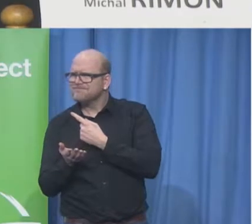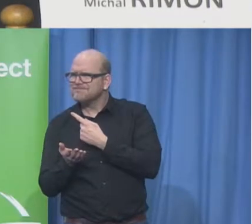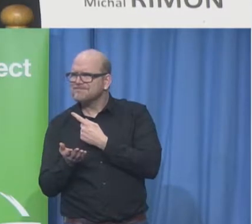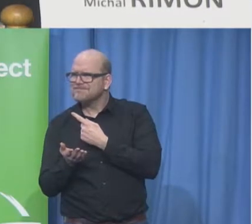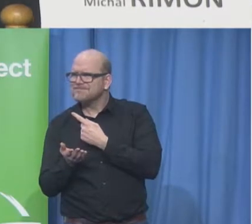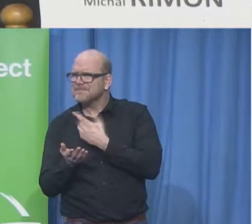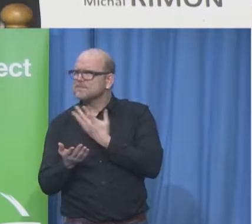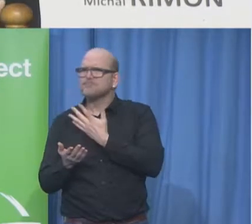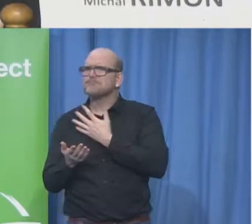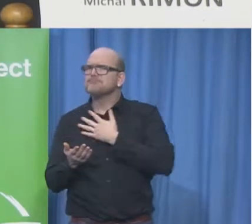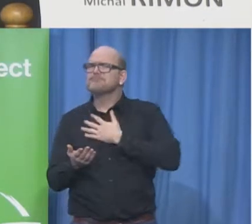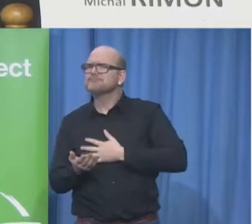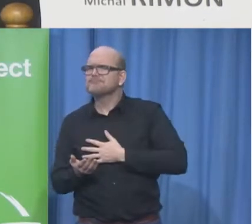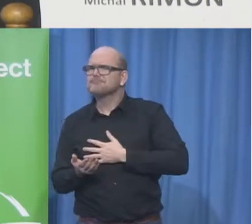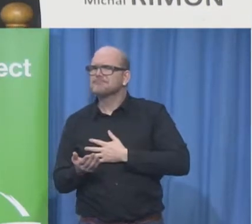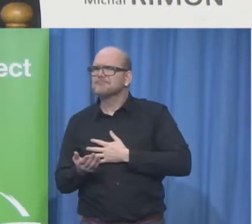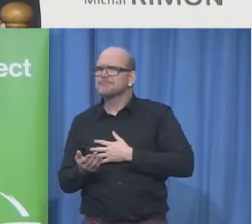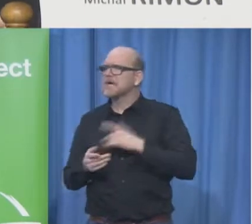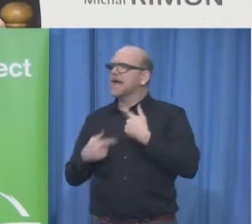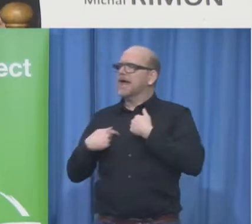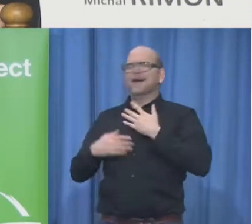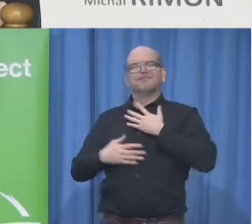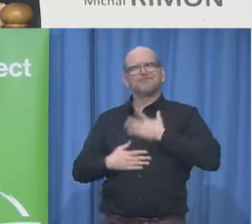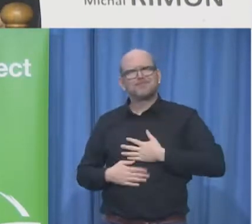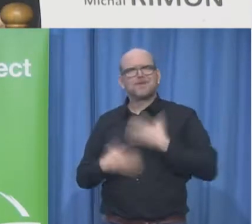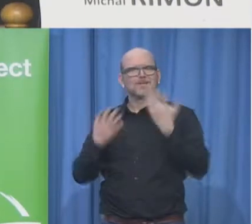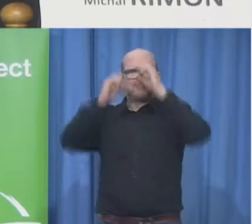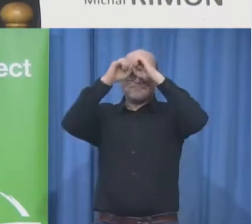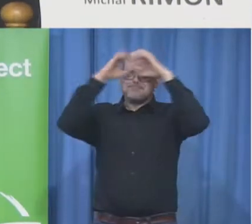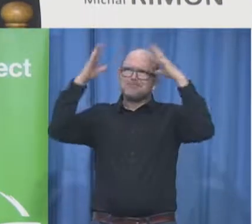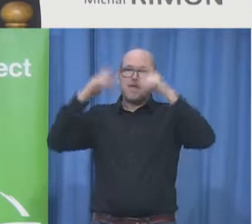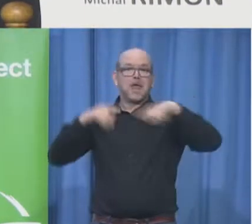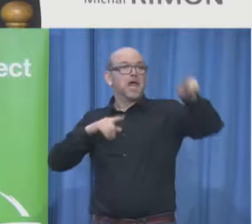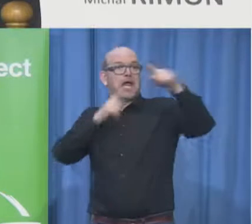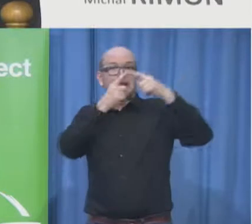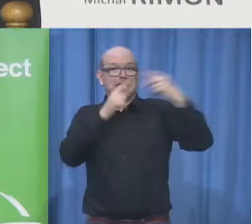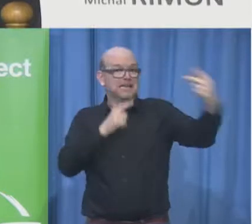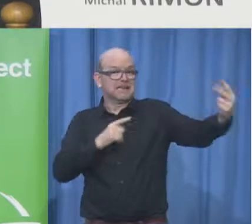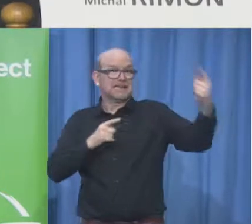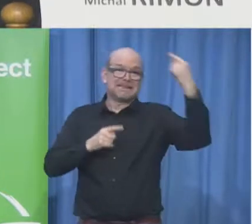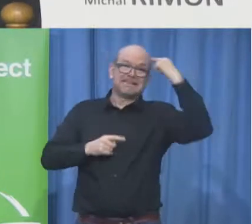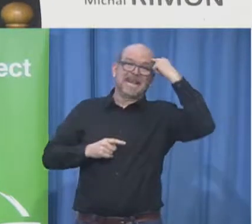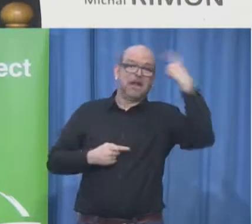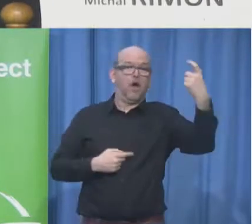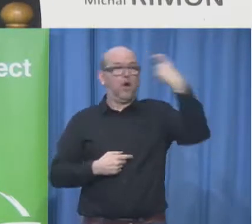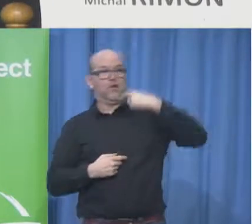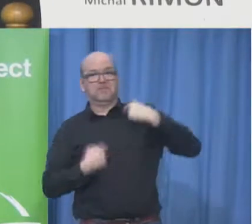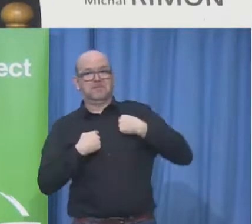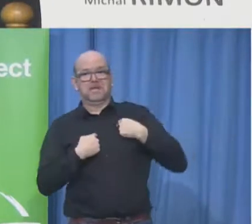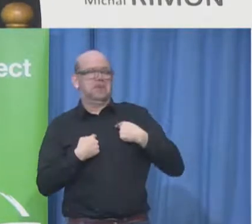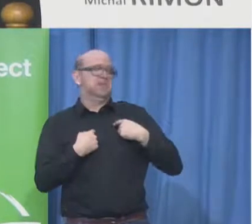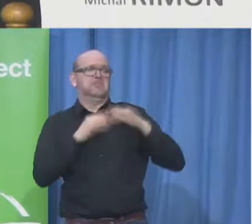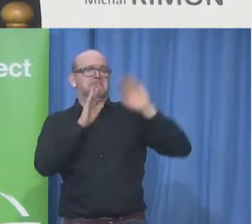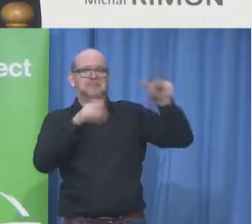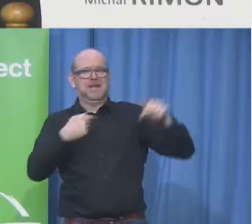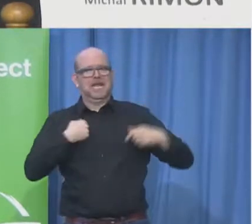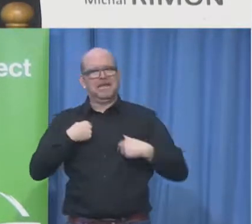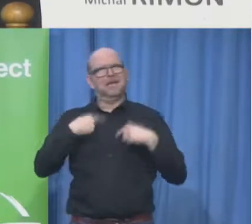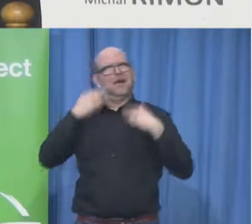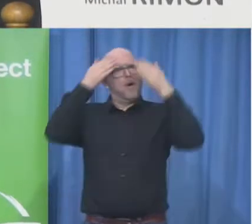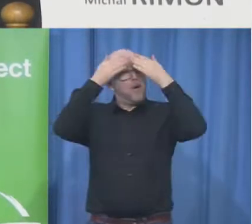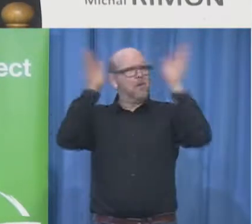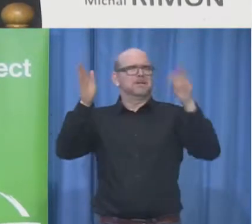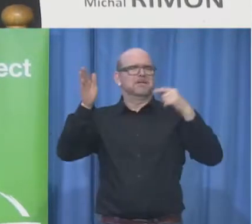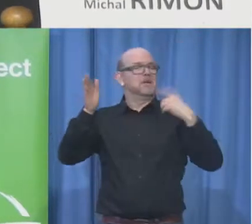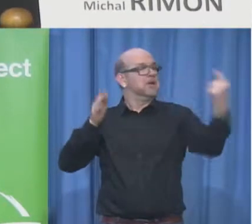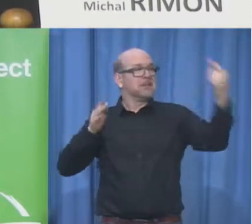think like a bureaucrat and they want her to see that in that in her another guy who is deaf by the way